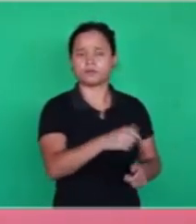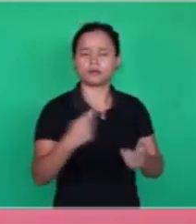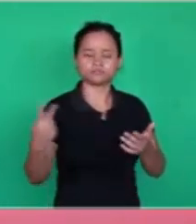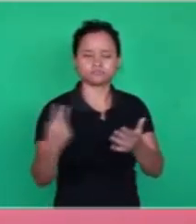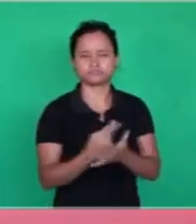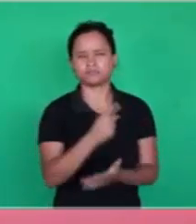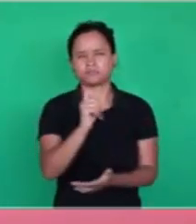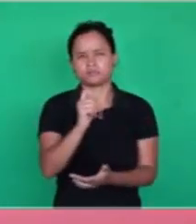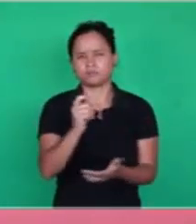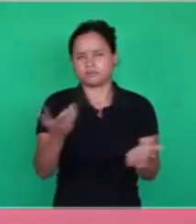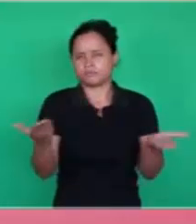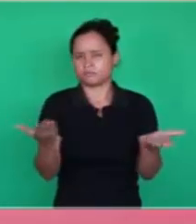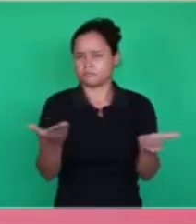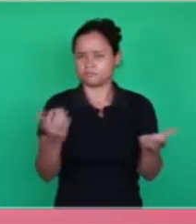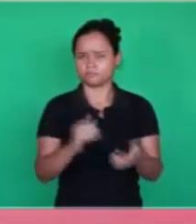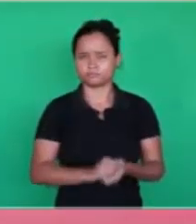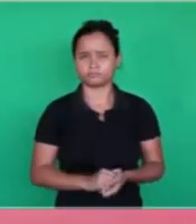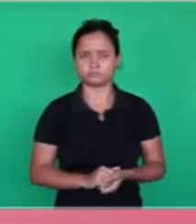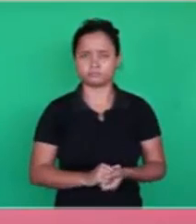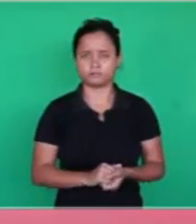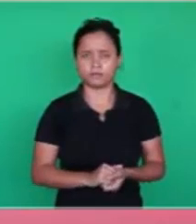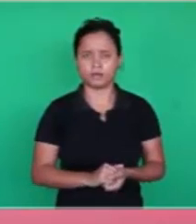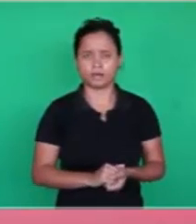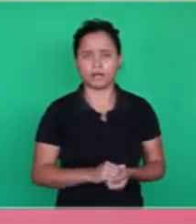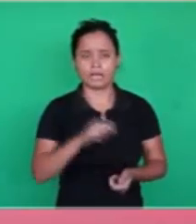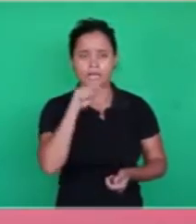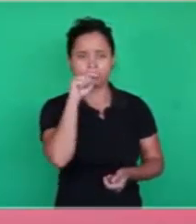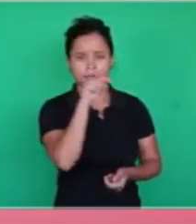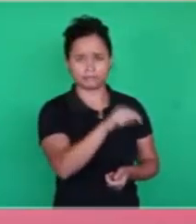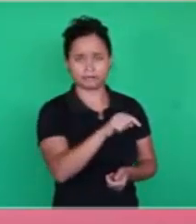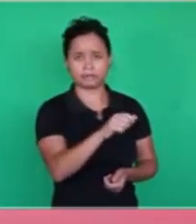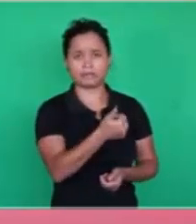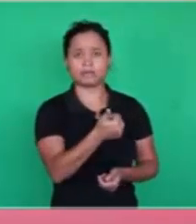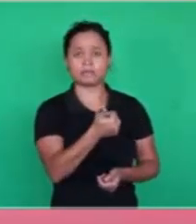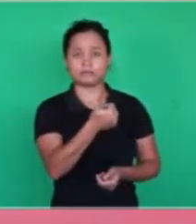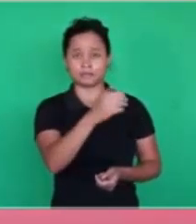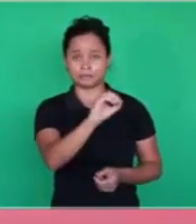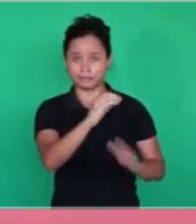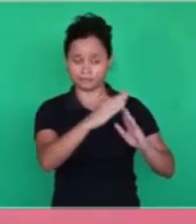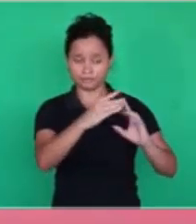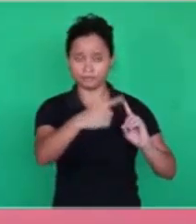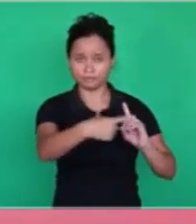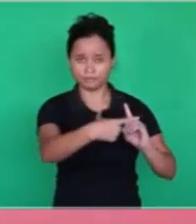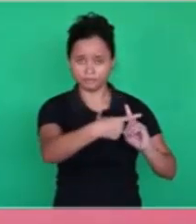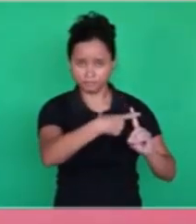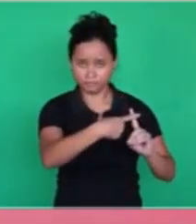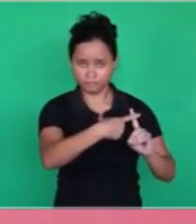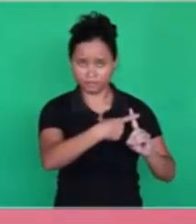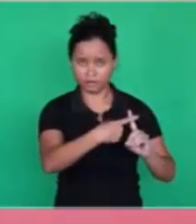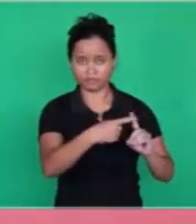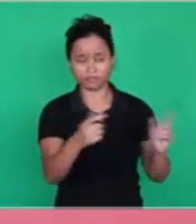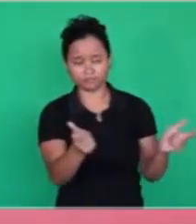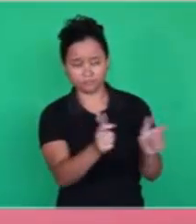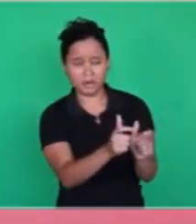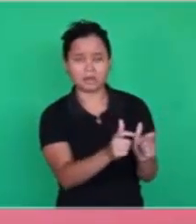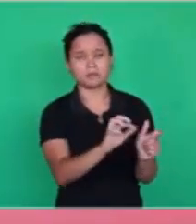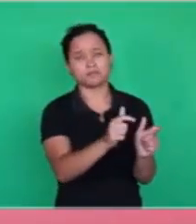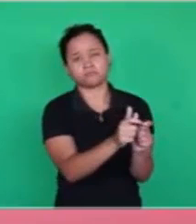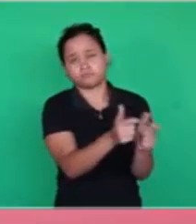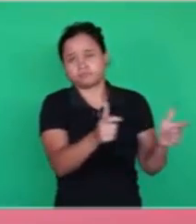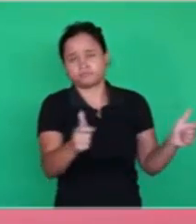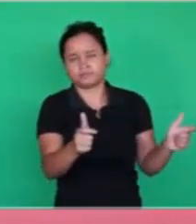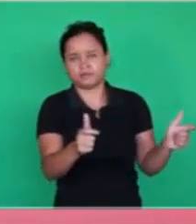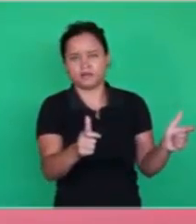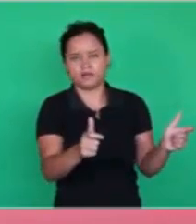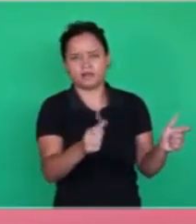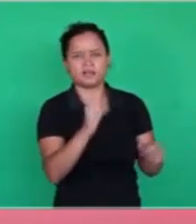what's happening now? We have 10 churches in Israel. They're small. The size doesn't matter.